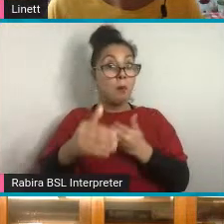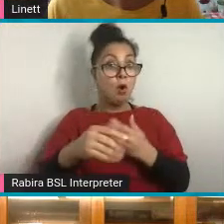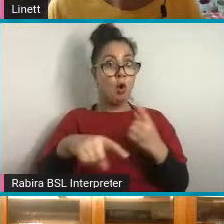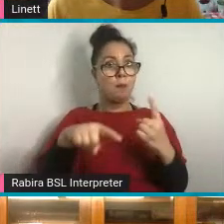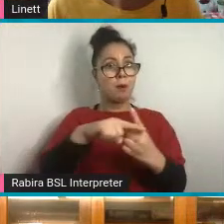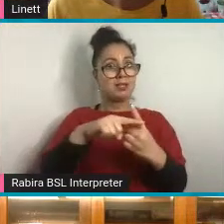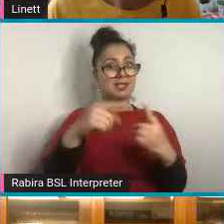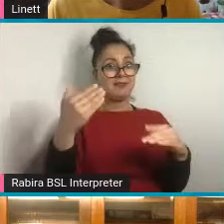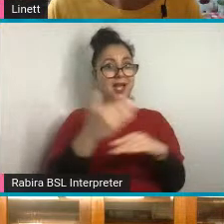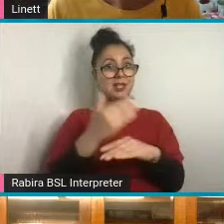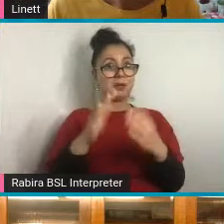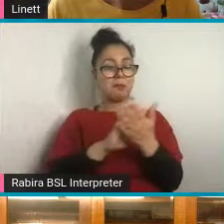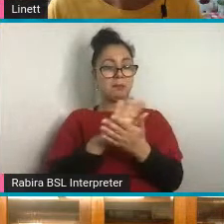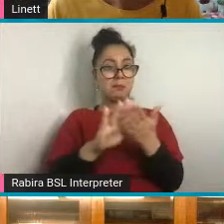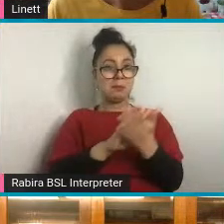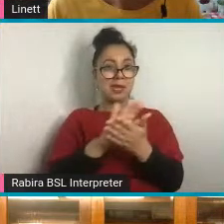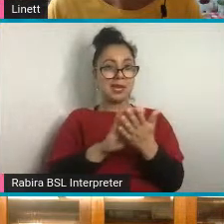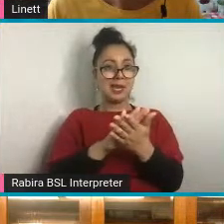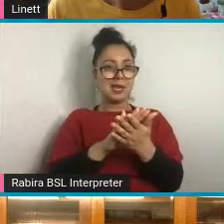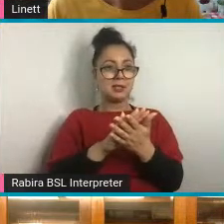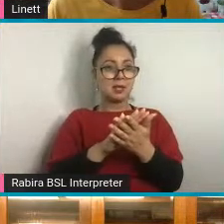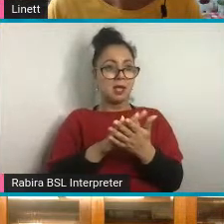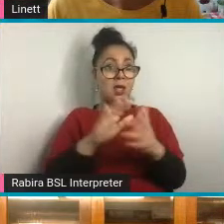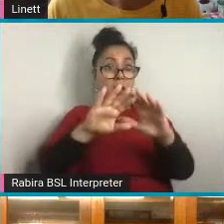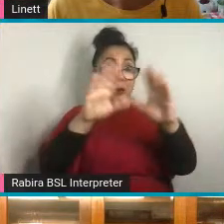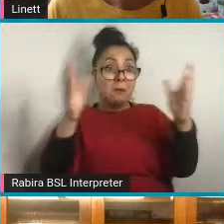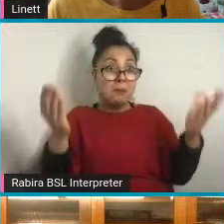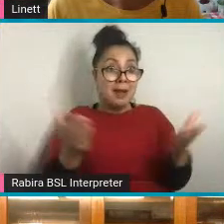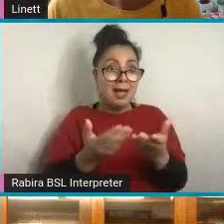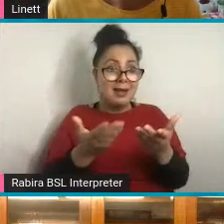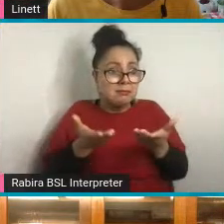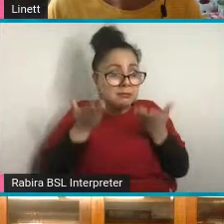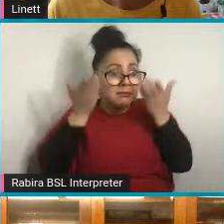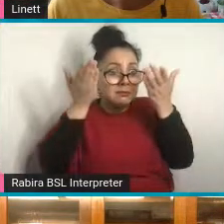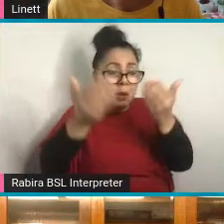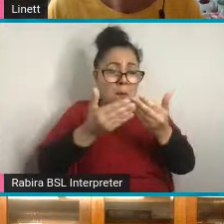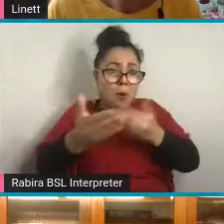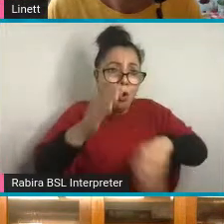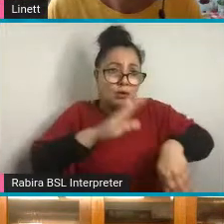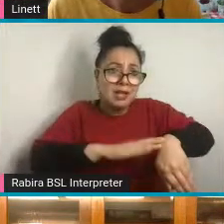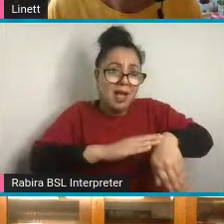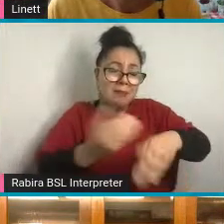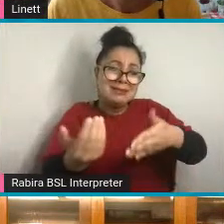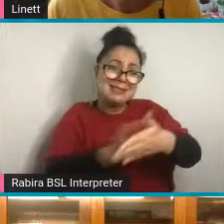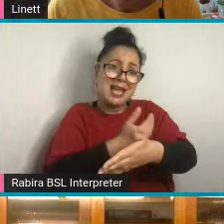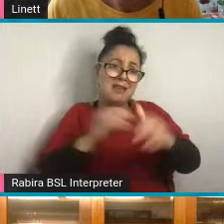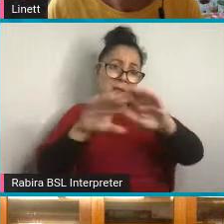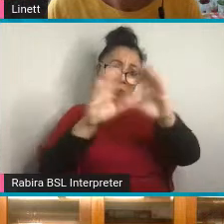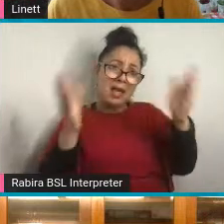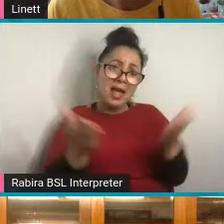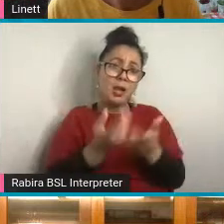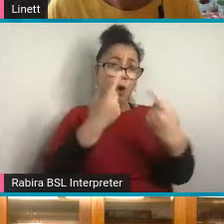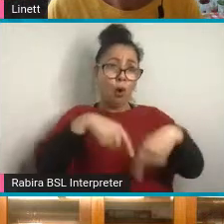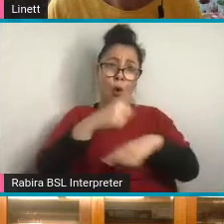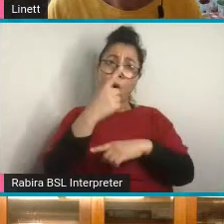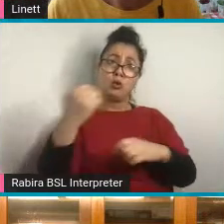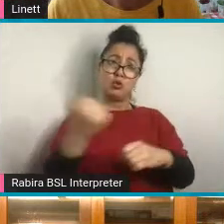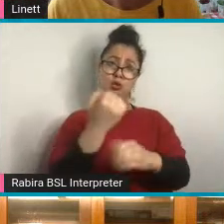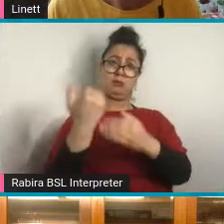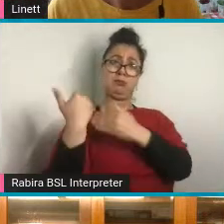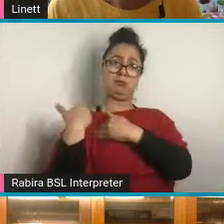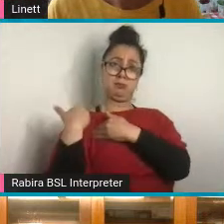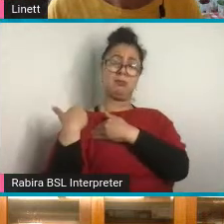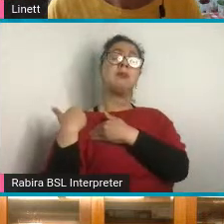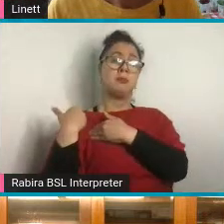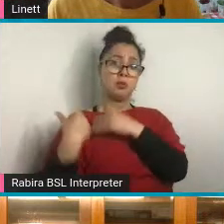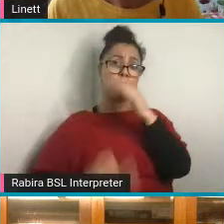the planet more time. And we can all do our bit, I think, to try and make things better. But these